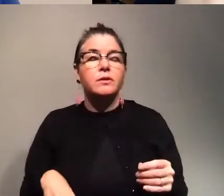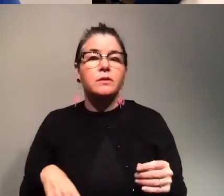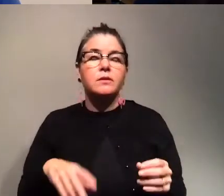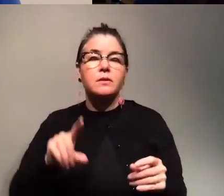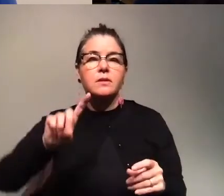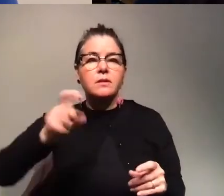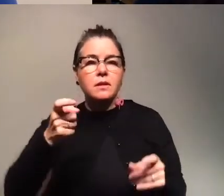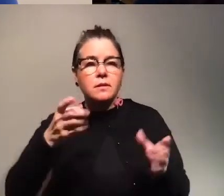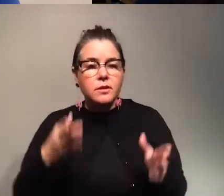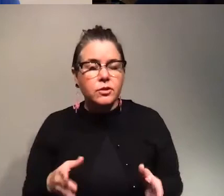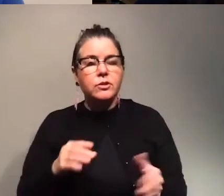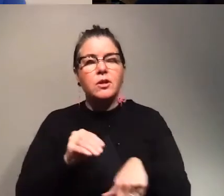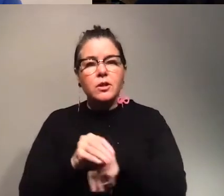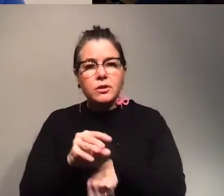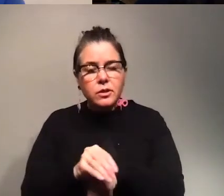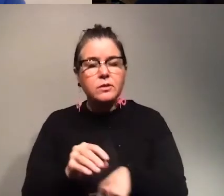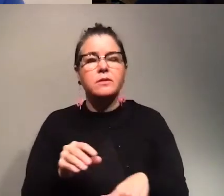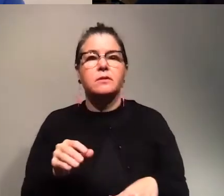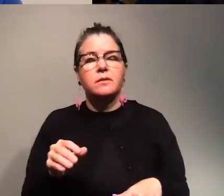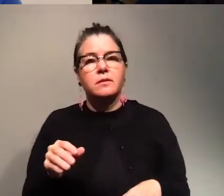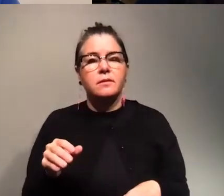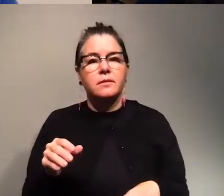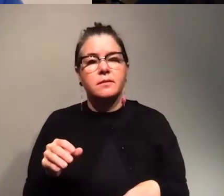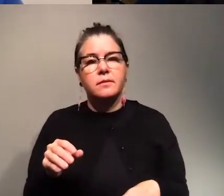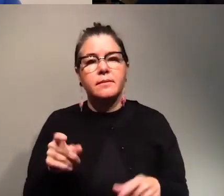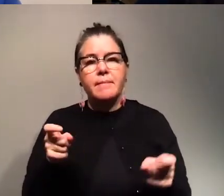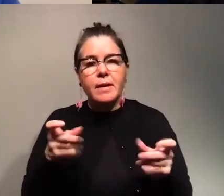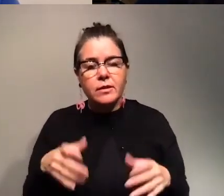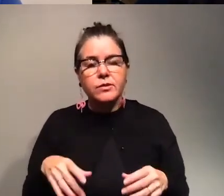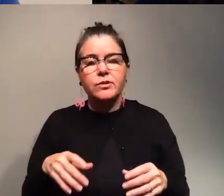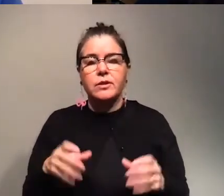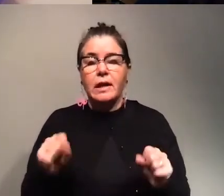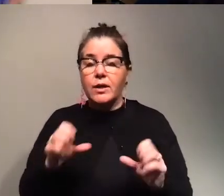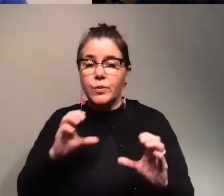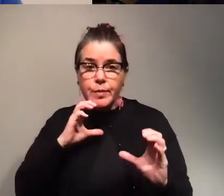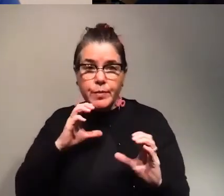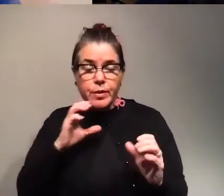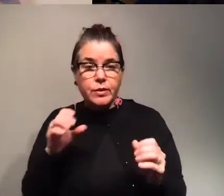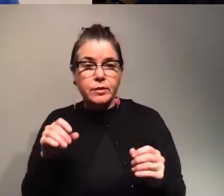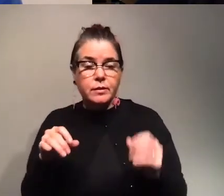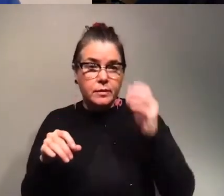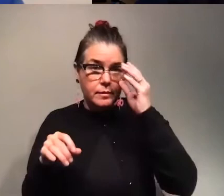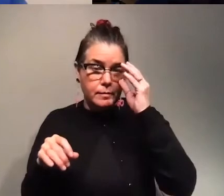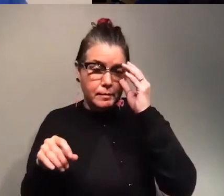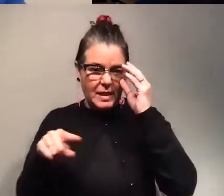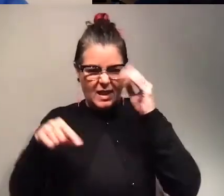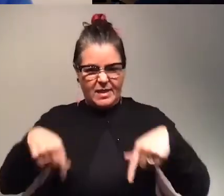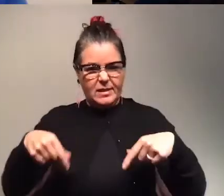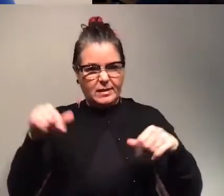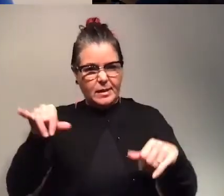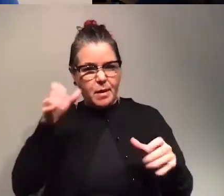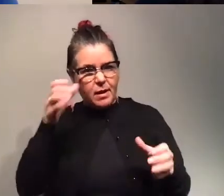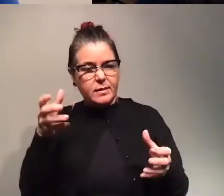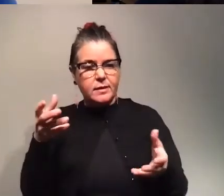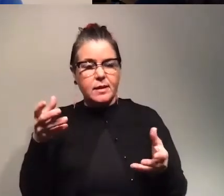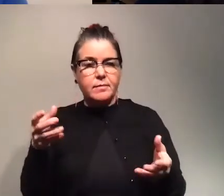consultants plant health managers they can do communication um like rich activities just like this one uh